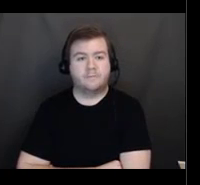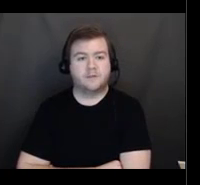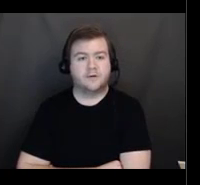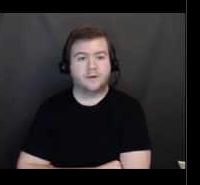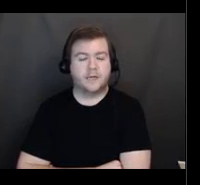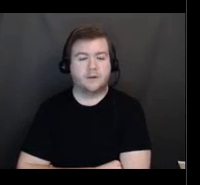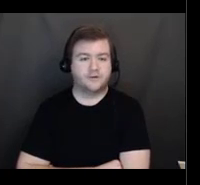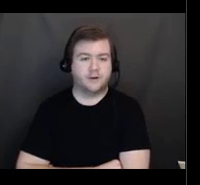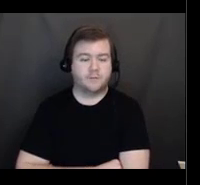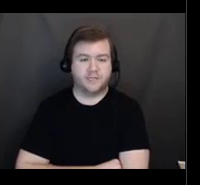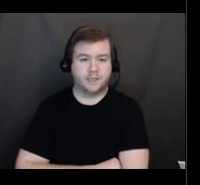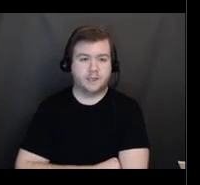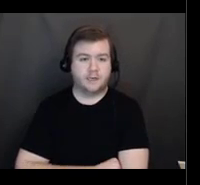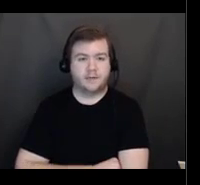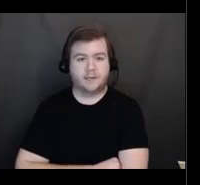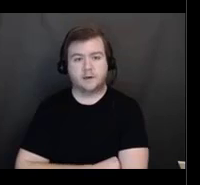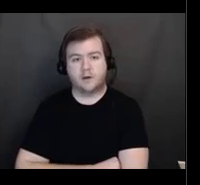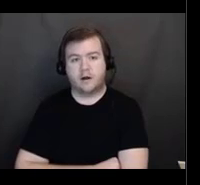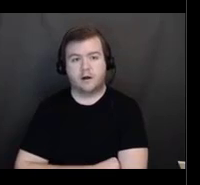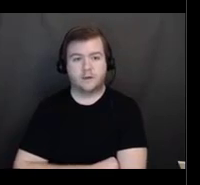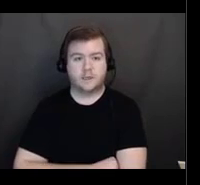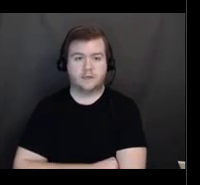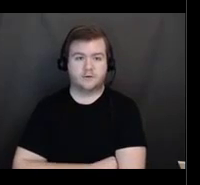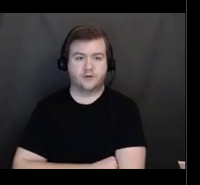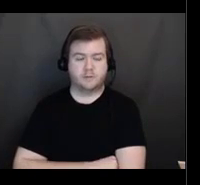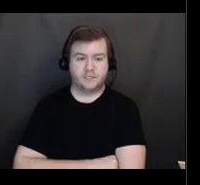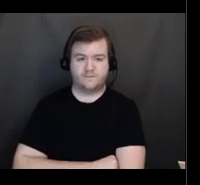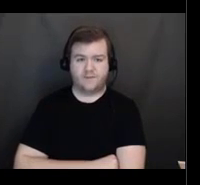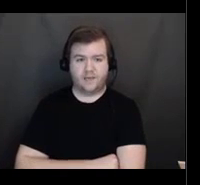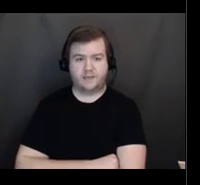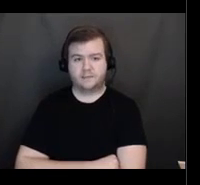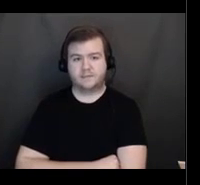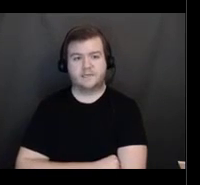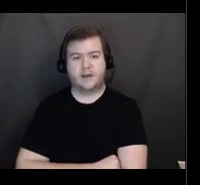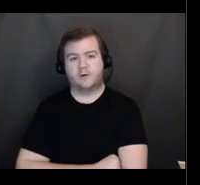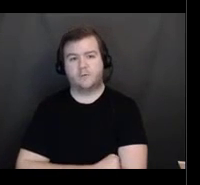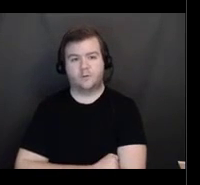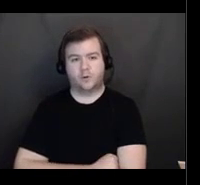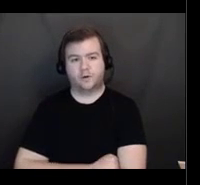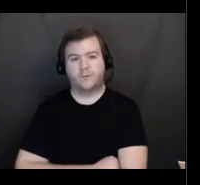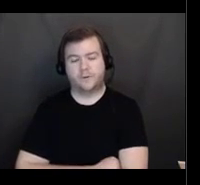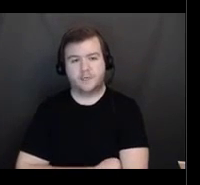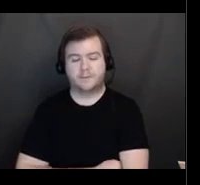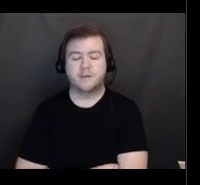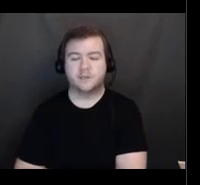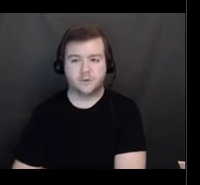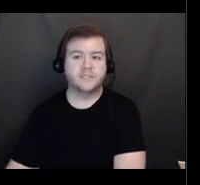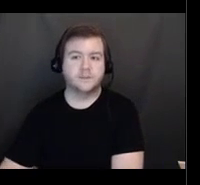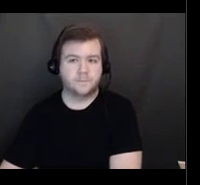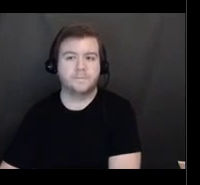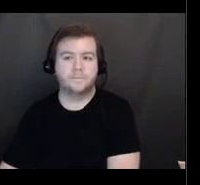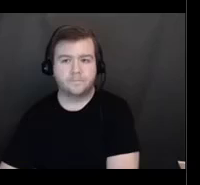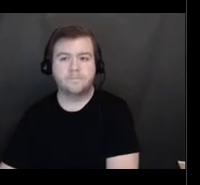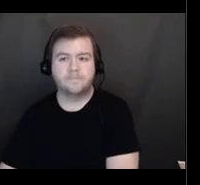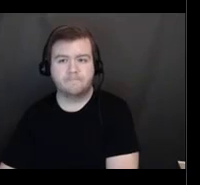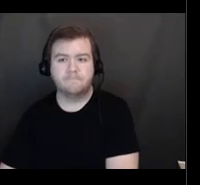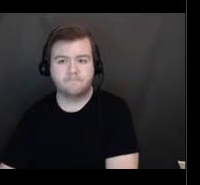I'm just curious how the transportation is set up. Like, is it a car? Is it a transportation van? And how it would work for this type of situation?